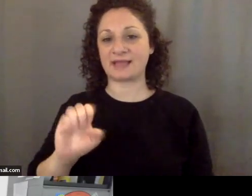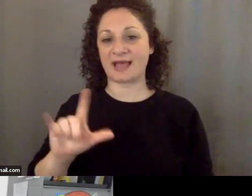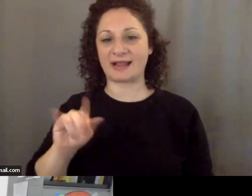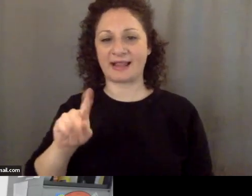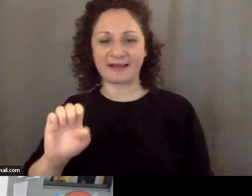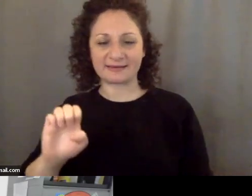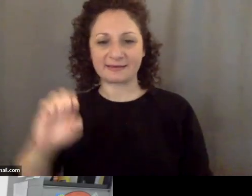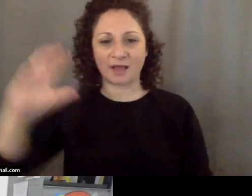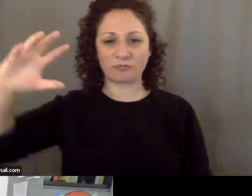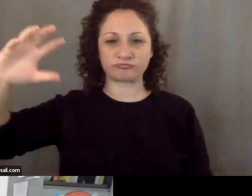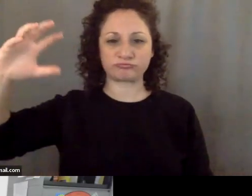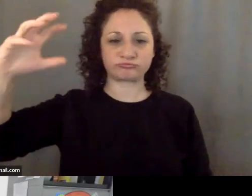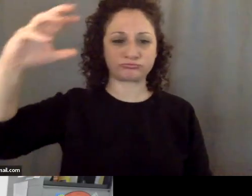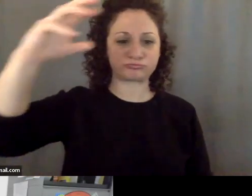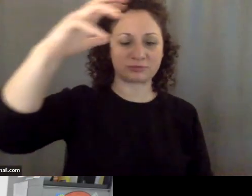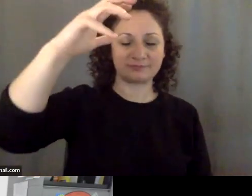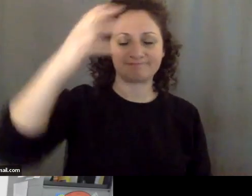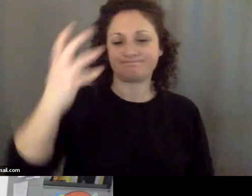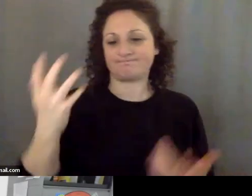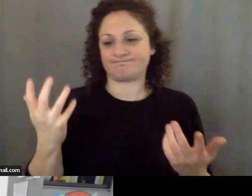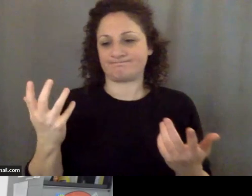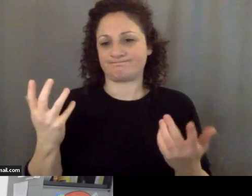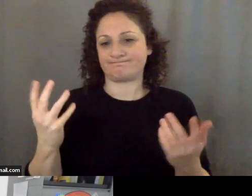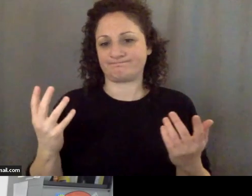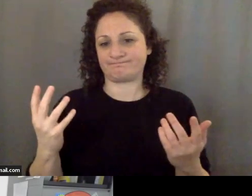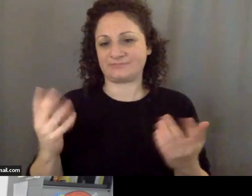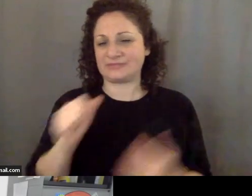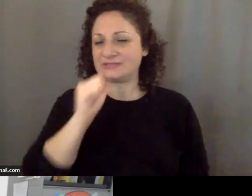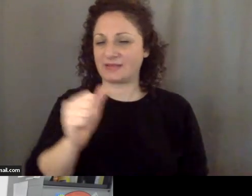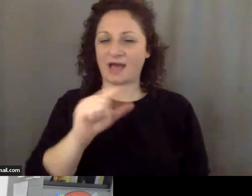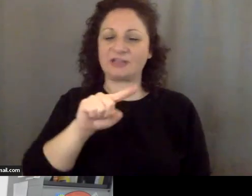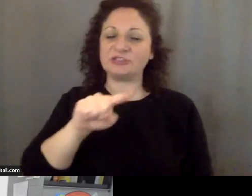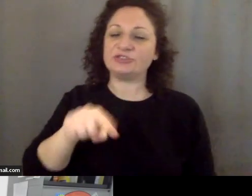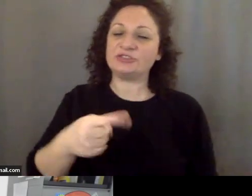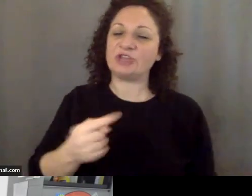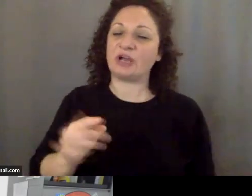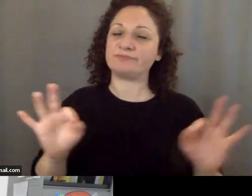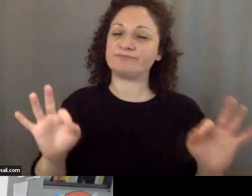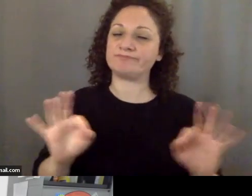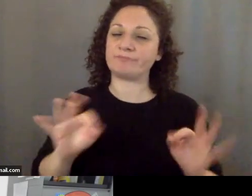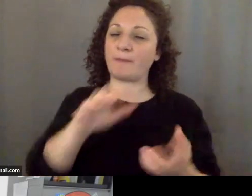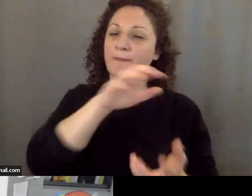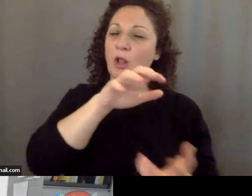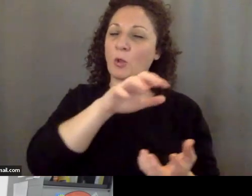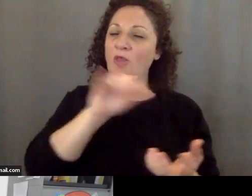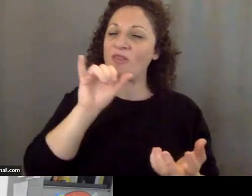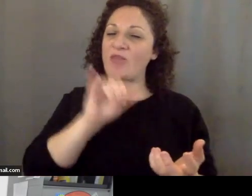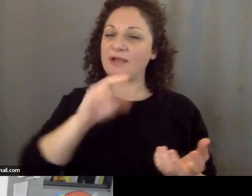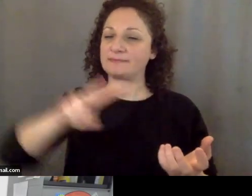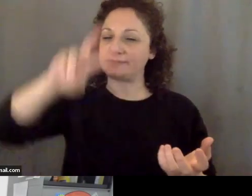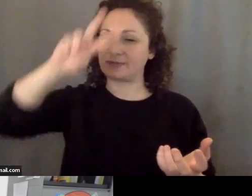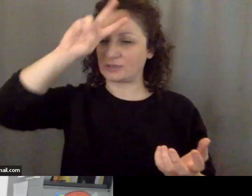So it couldn't be much more than just a balloon. Again, that's a very ignorant response.